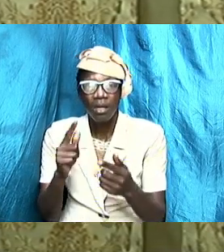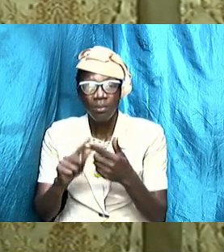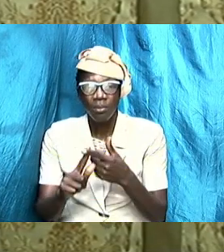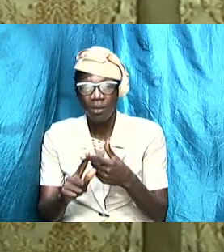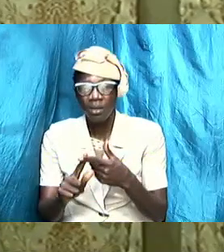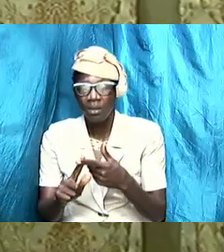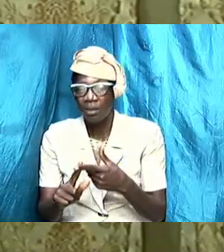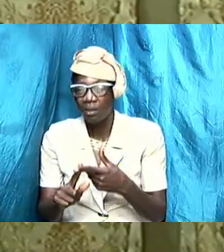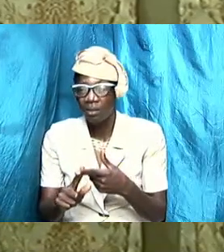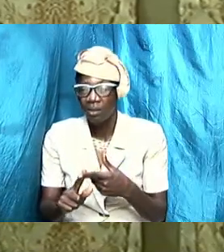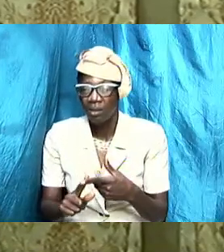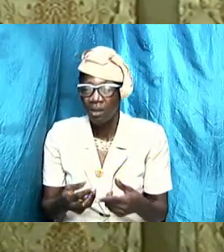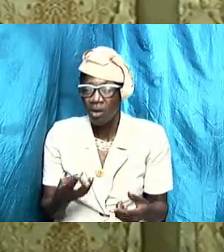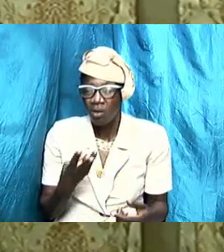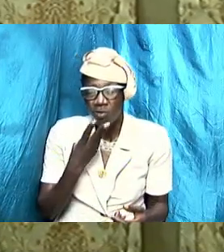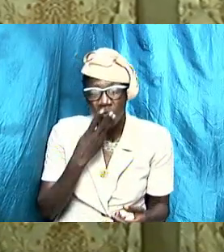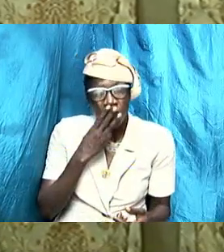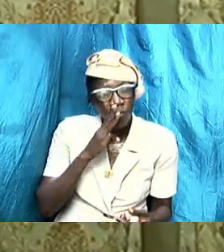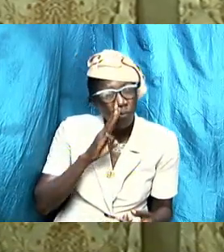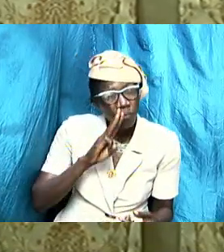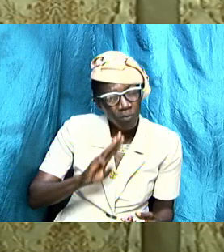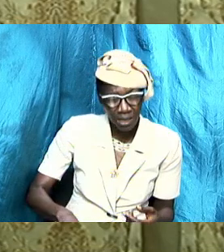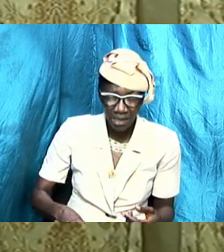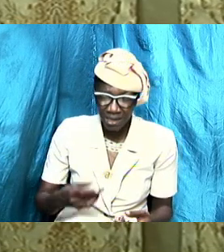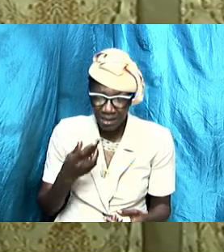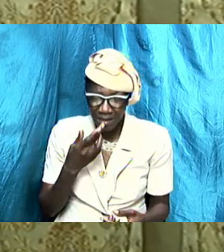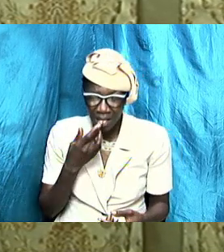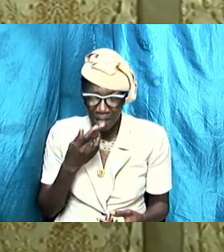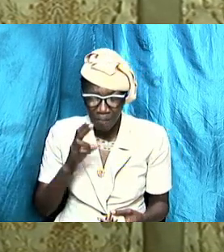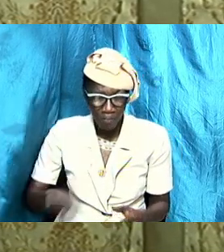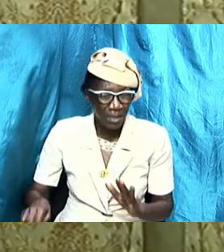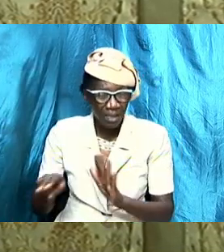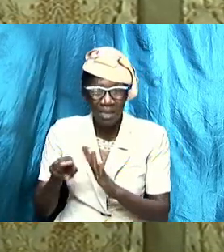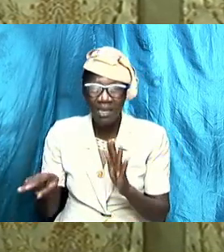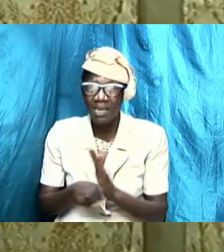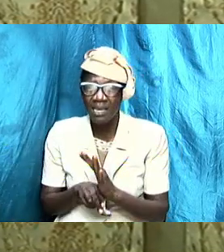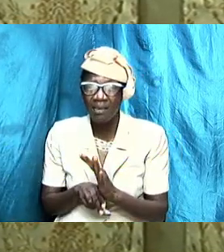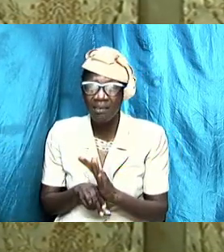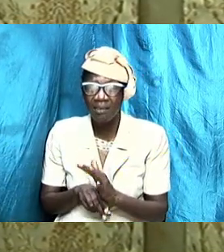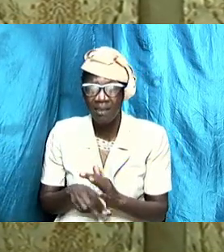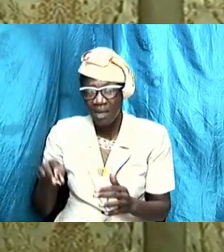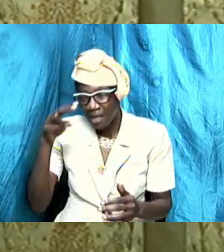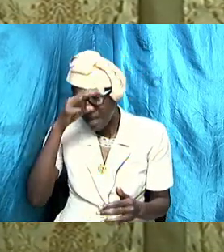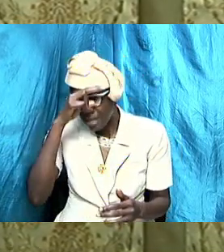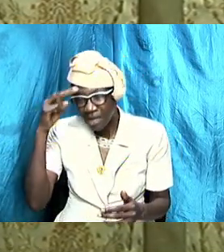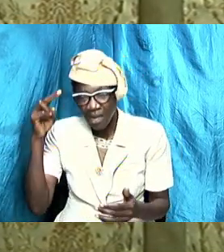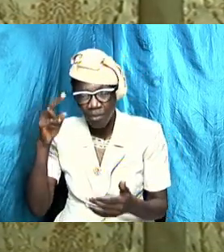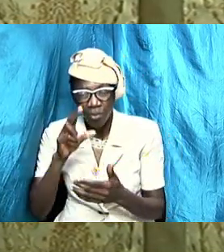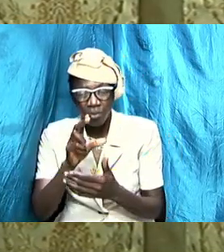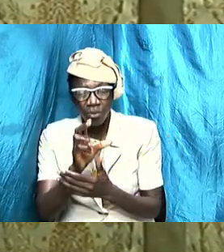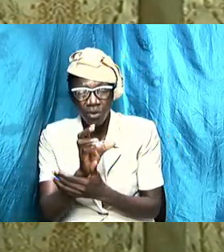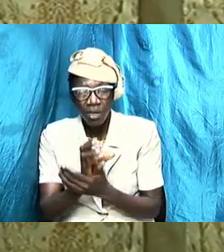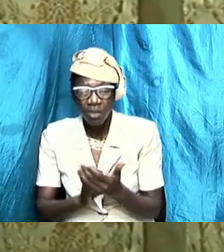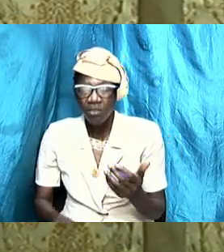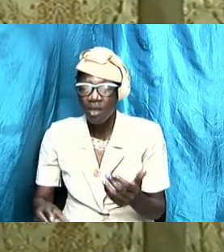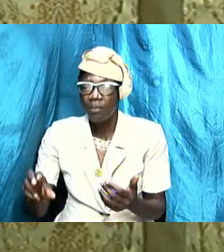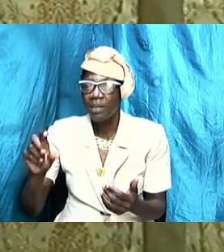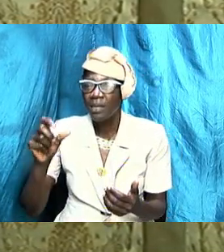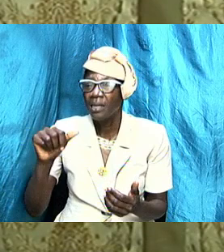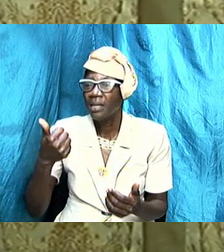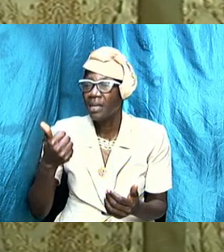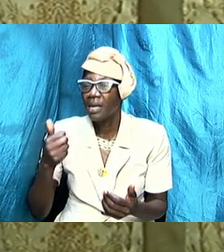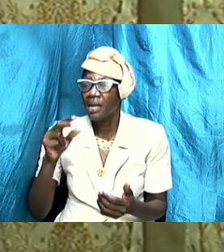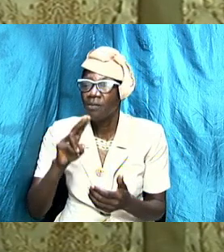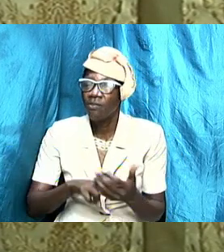basic things to accept Hebrews chapter 10 and verse 24 right